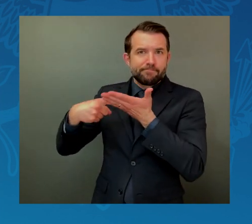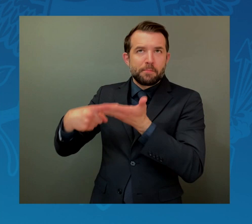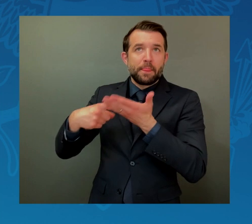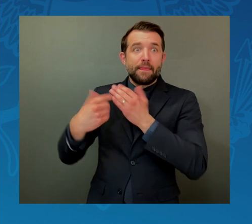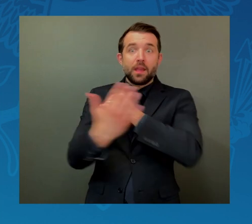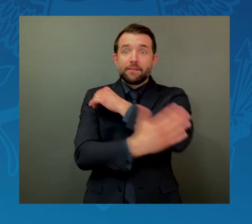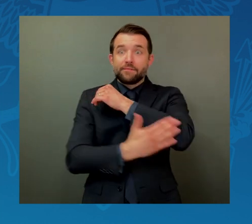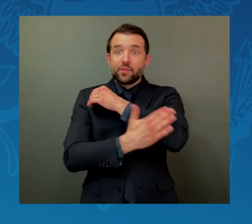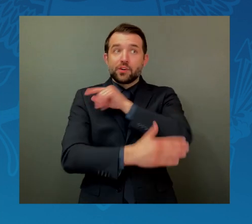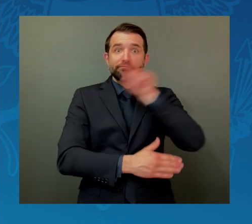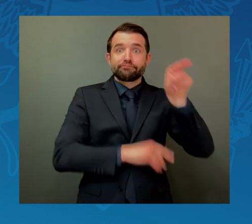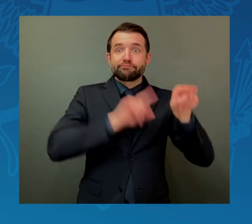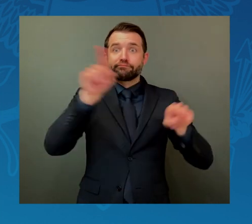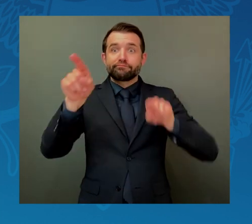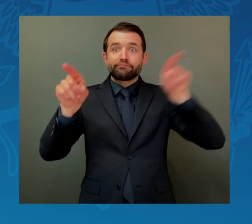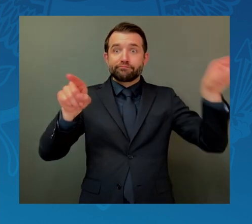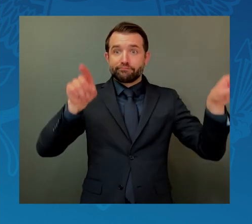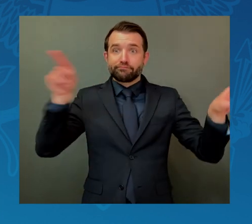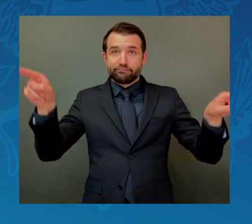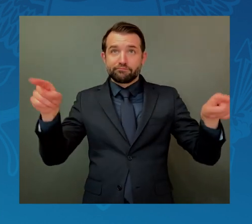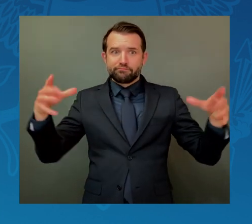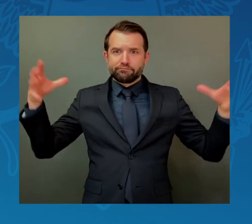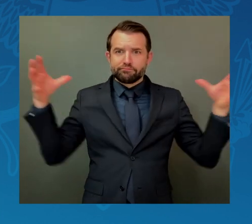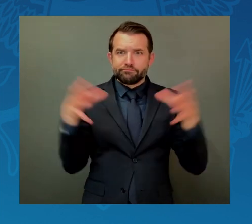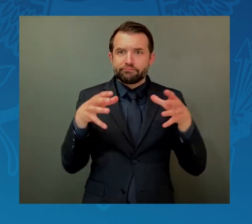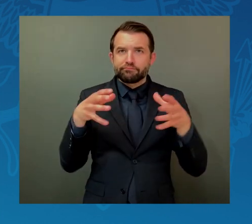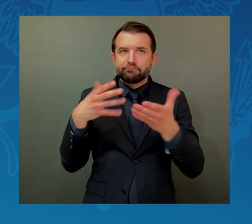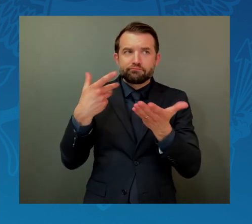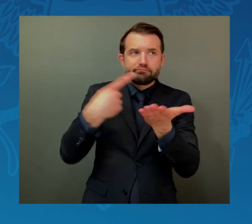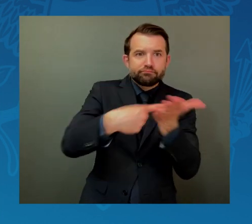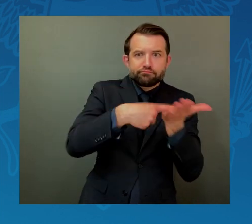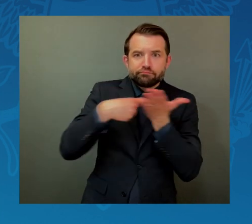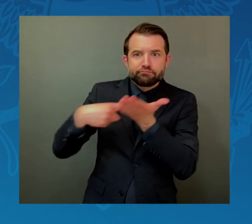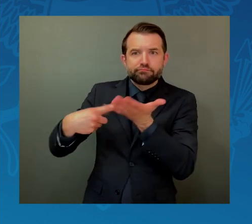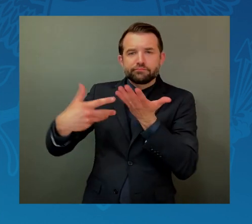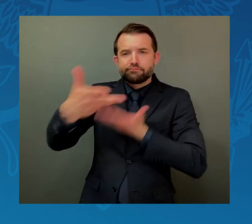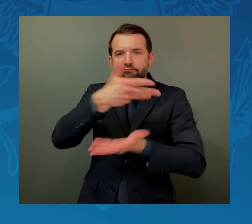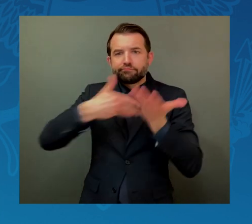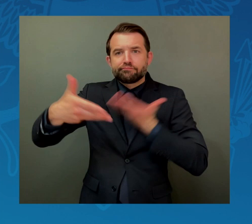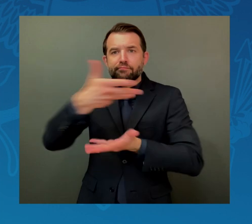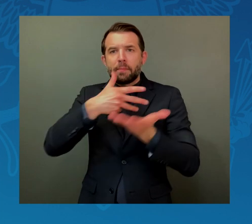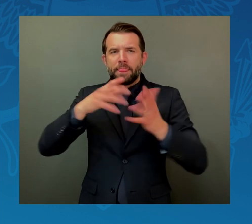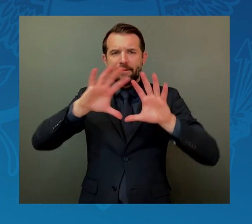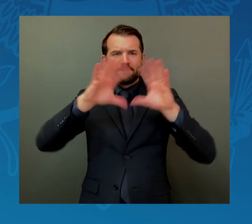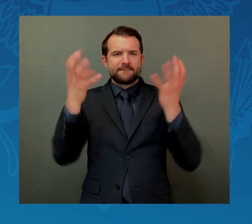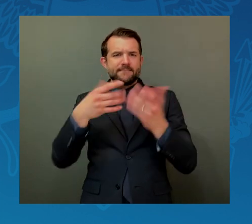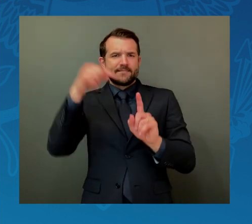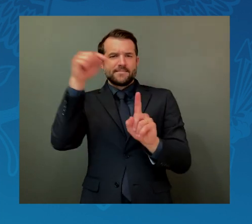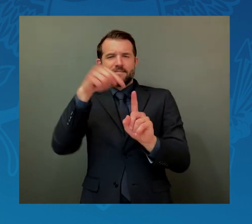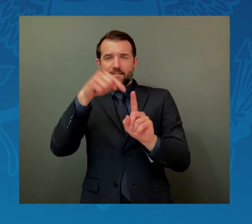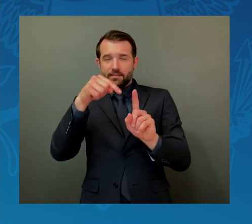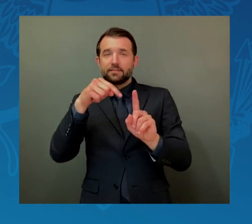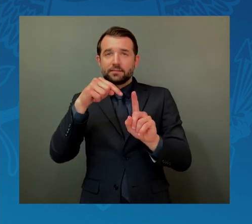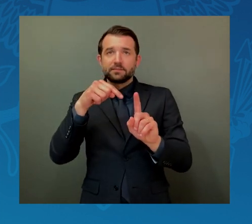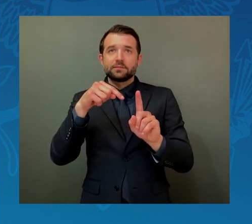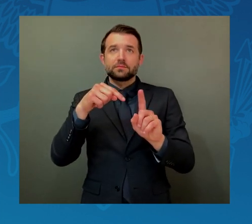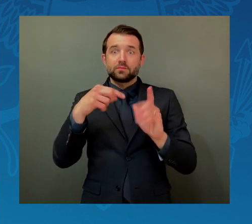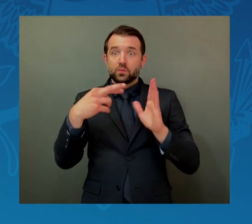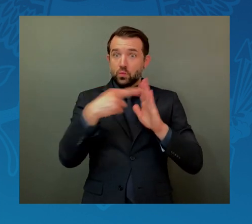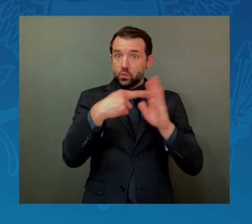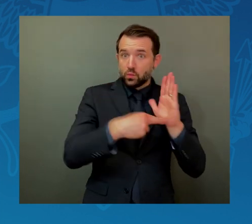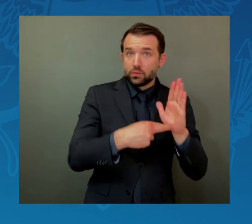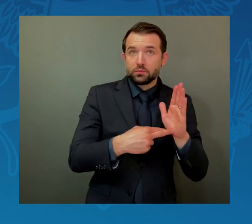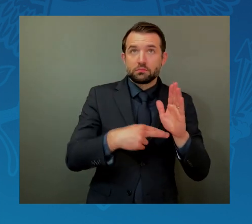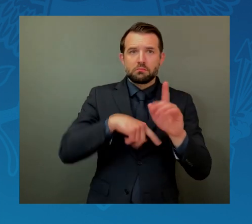on the world stage, rules and norms provide us all with a sense of order